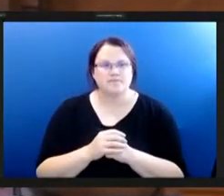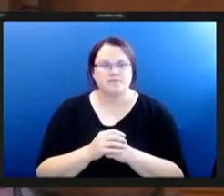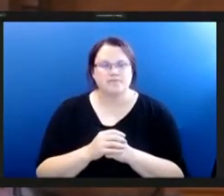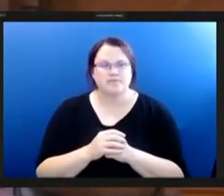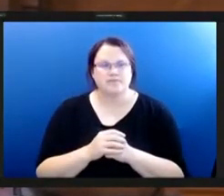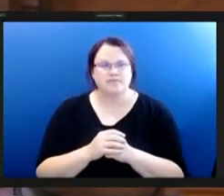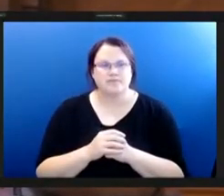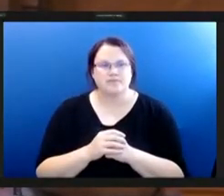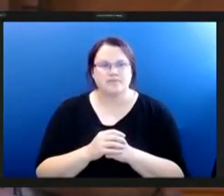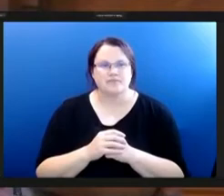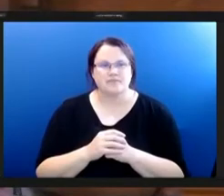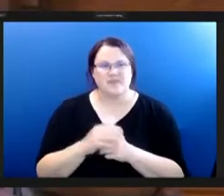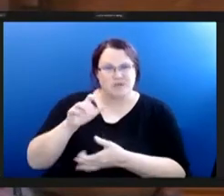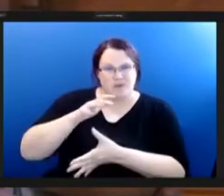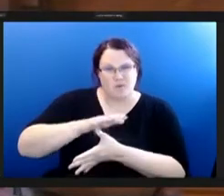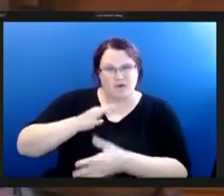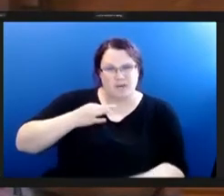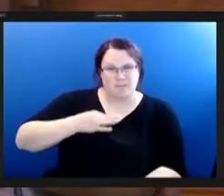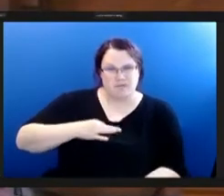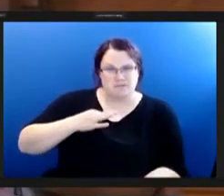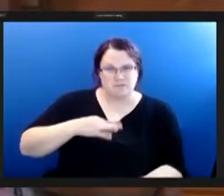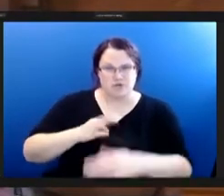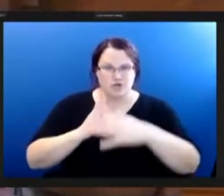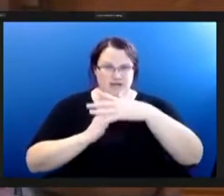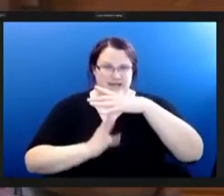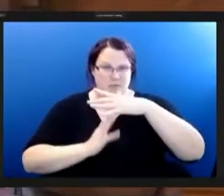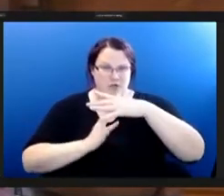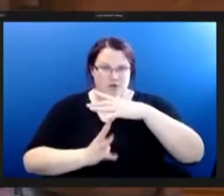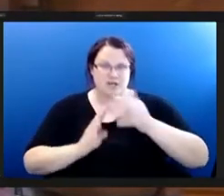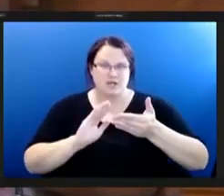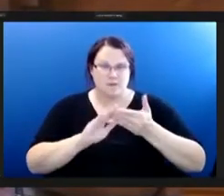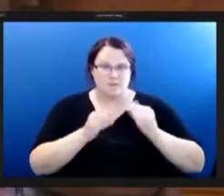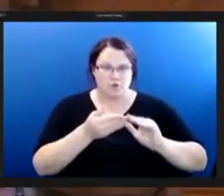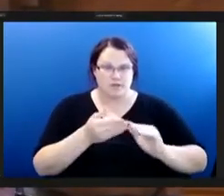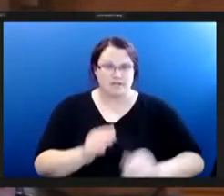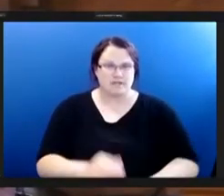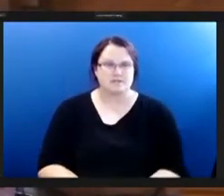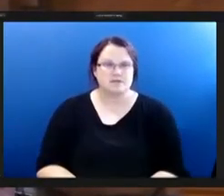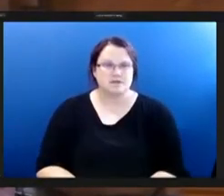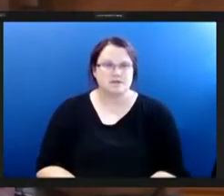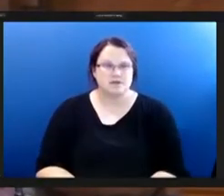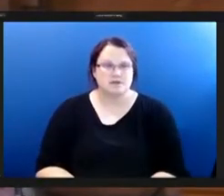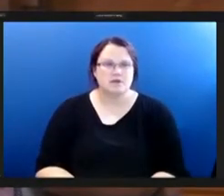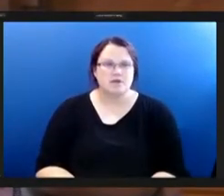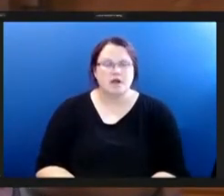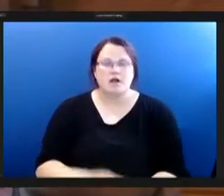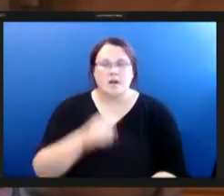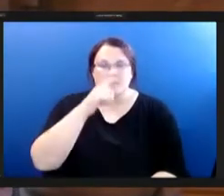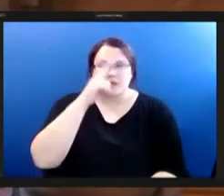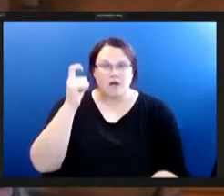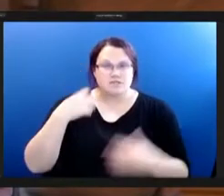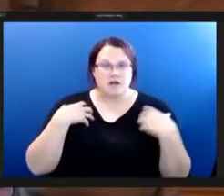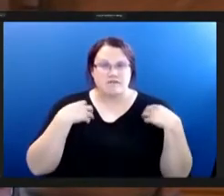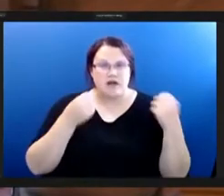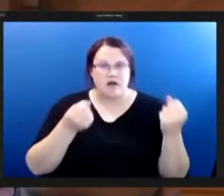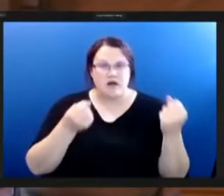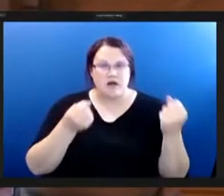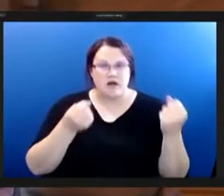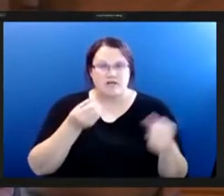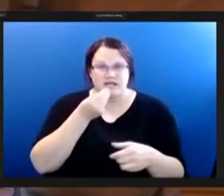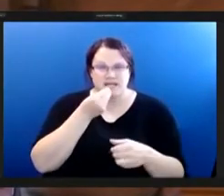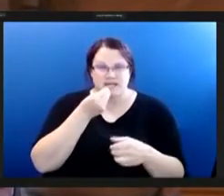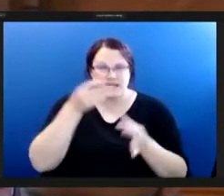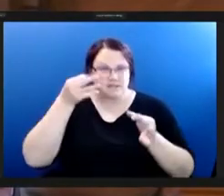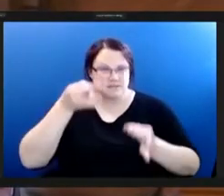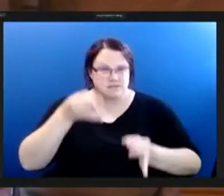in uh in pittsburgh immigrant communities due to healthy eating choice as uh